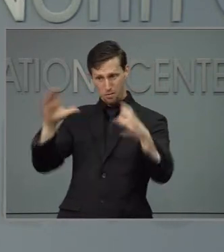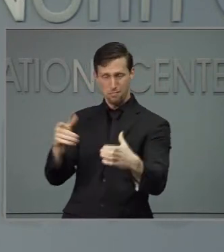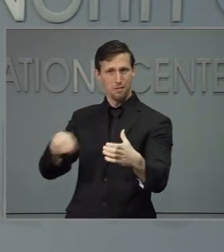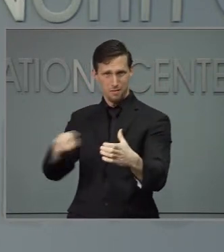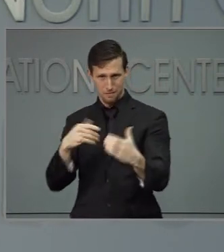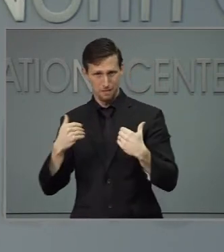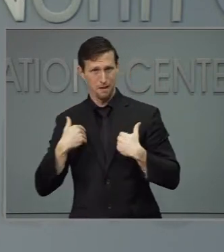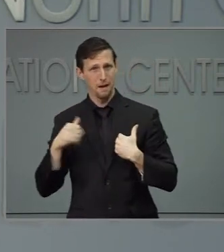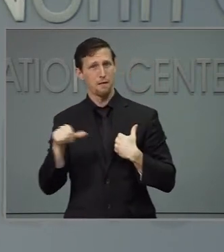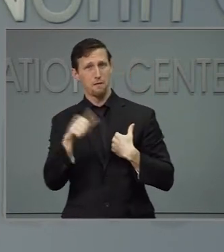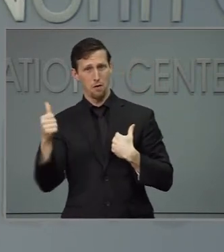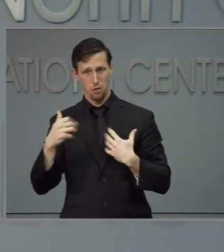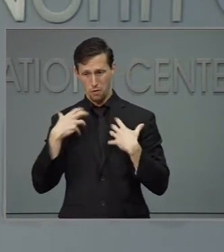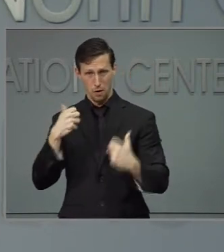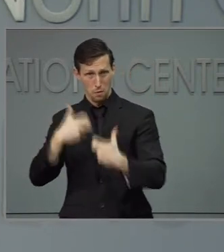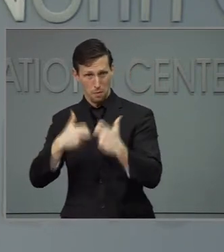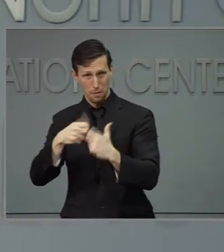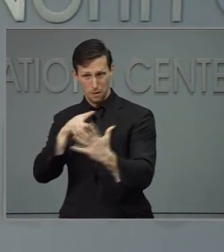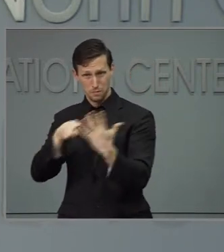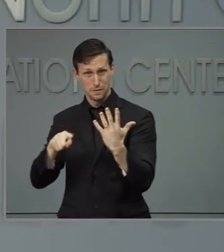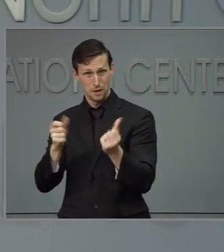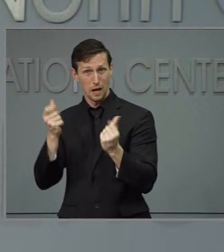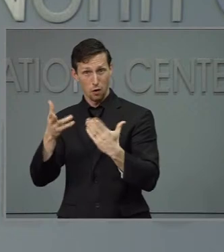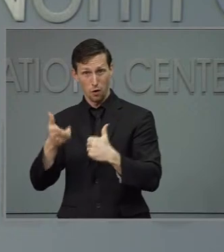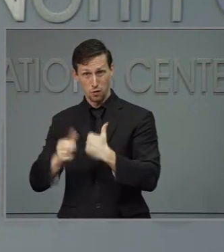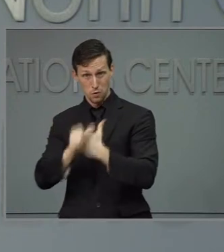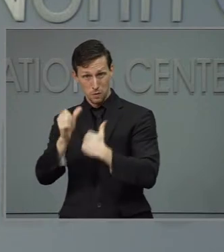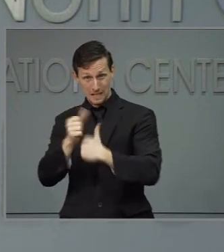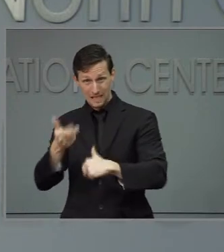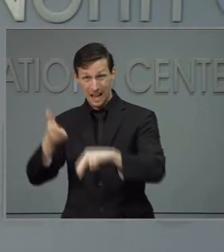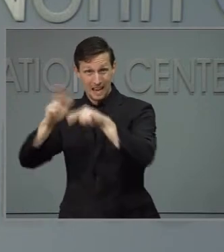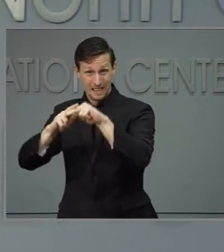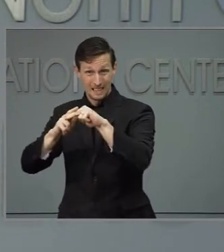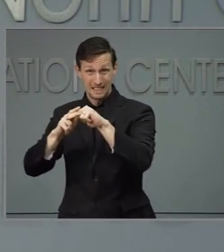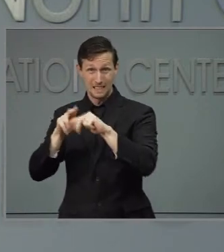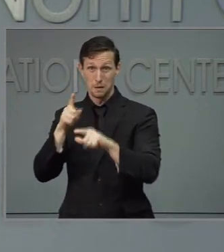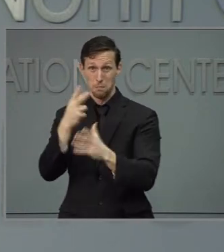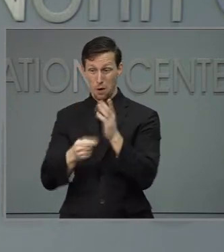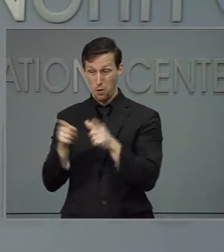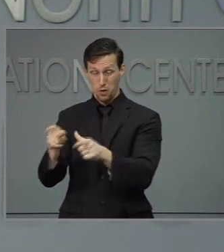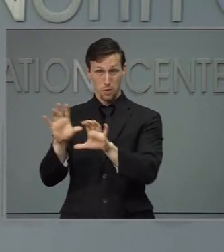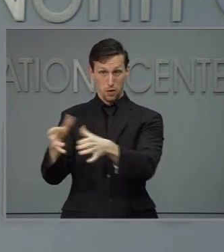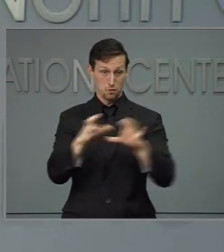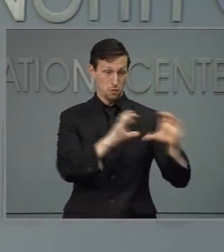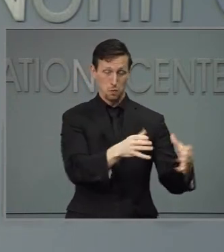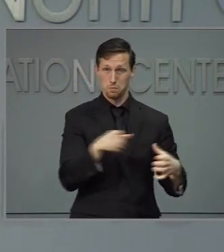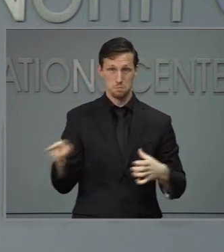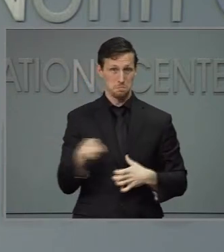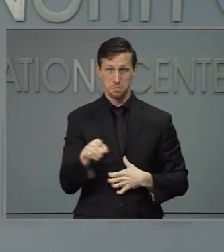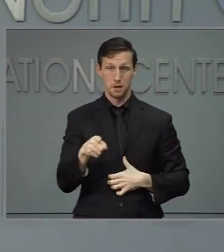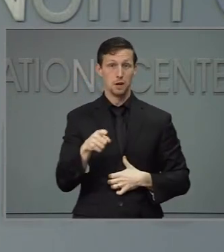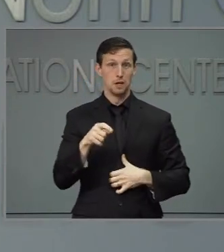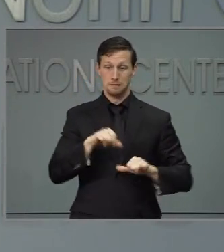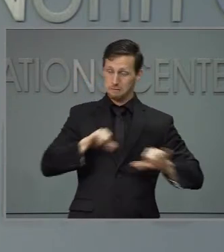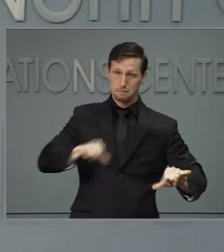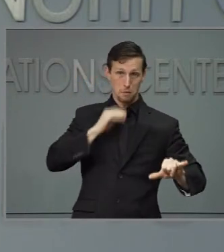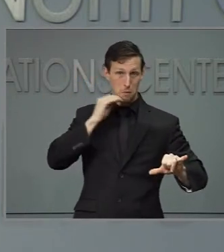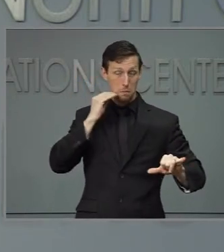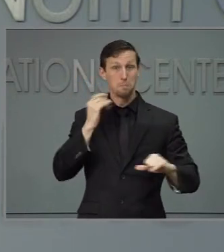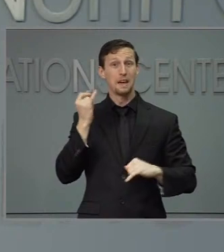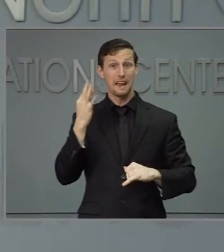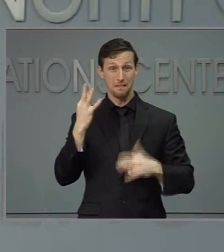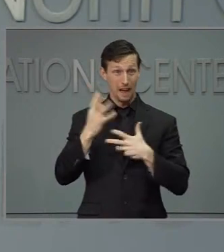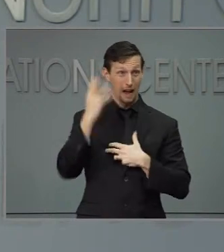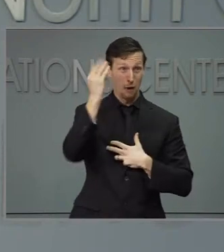task force cautions that these people should not enter any indoor space where people aren't wearing masks